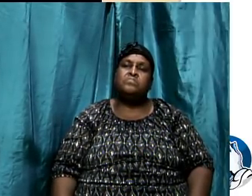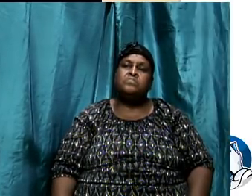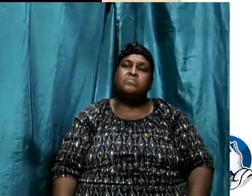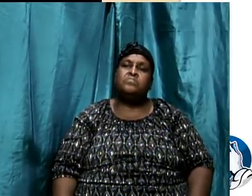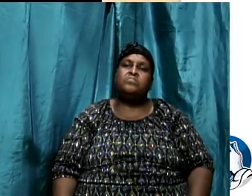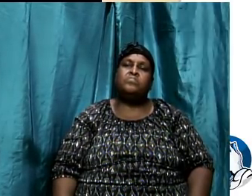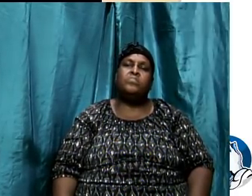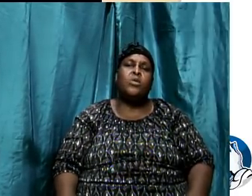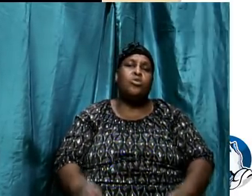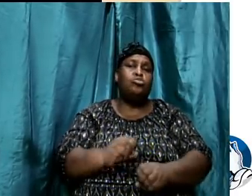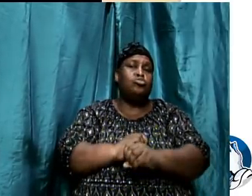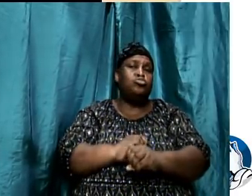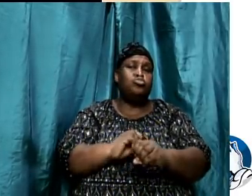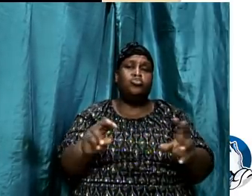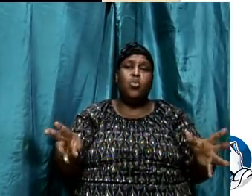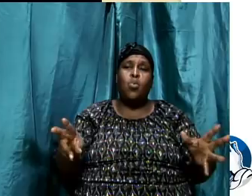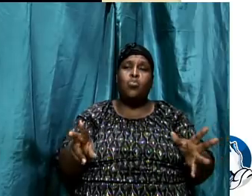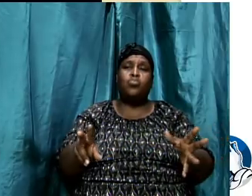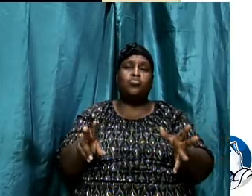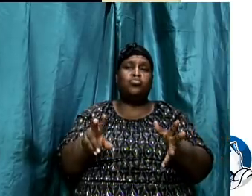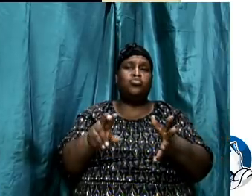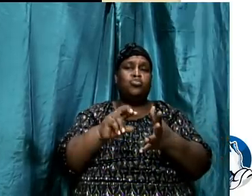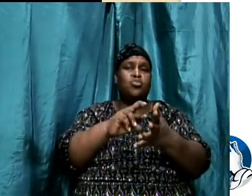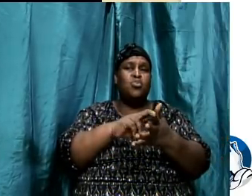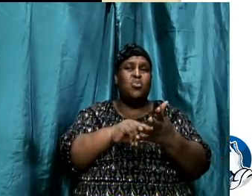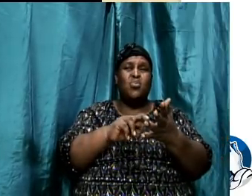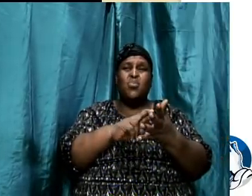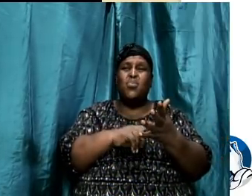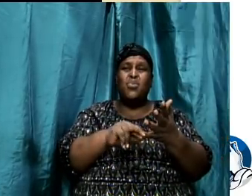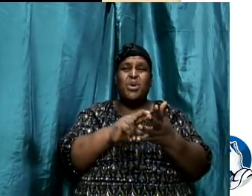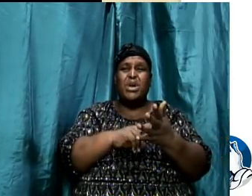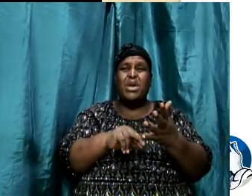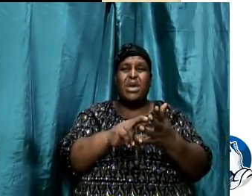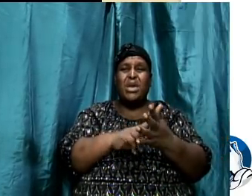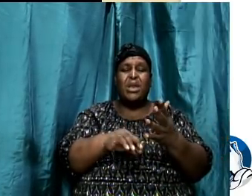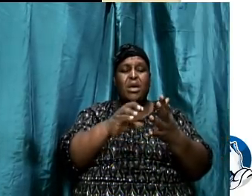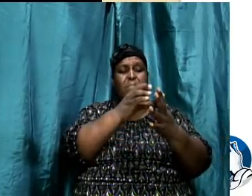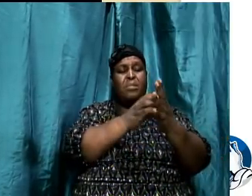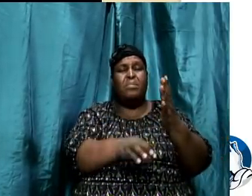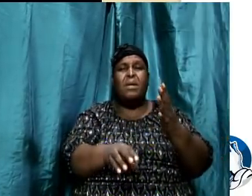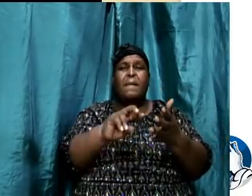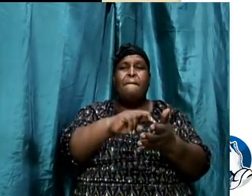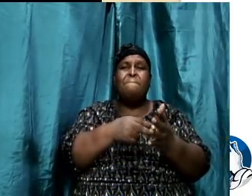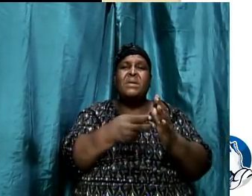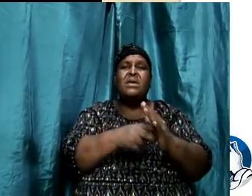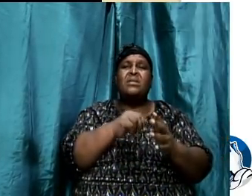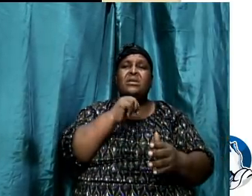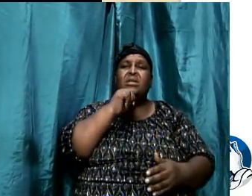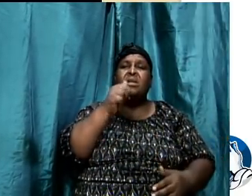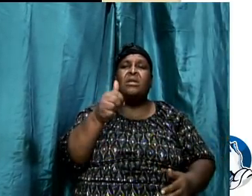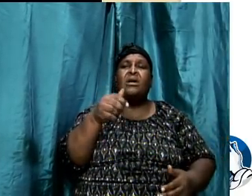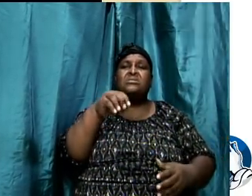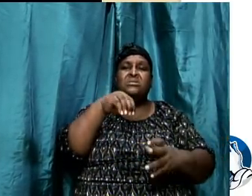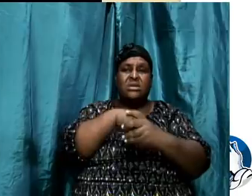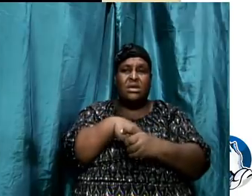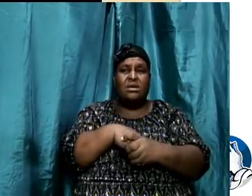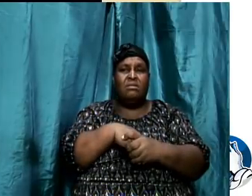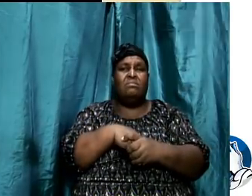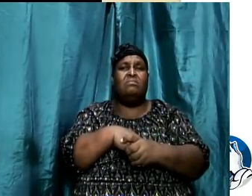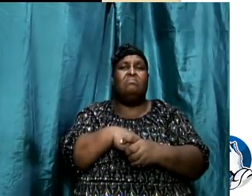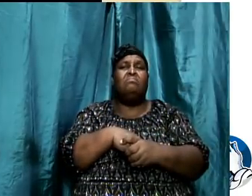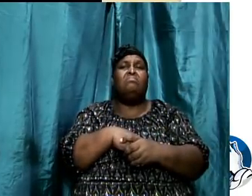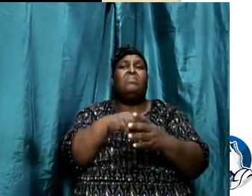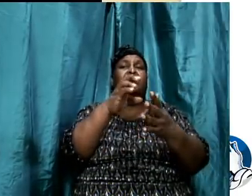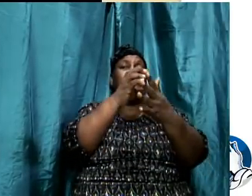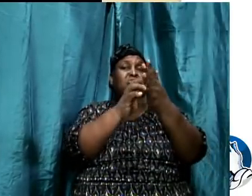Do not read into a passage a meaning that is not there. And this is very important. Now